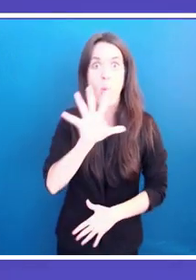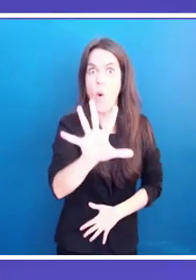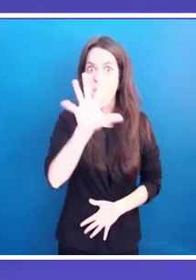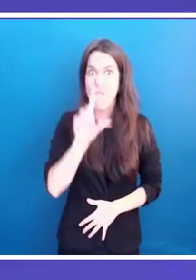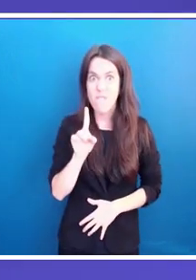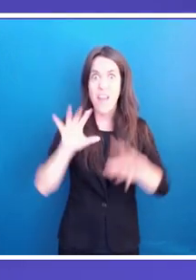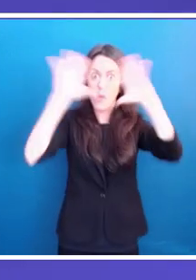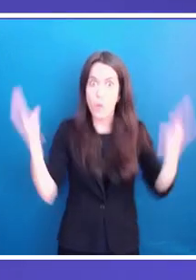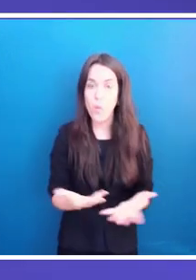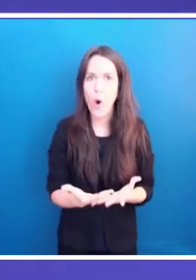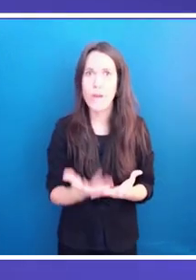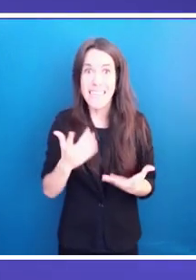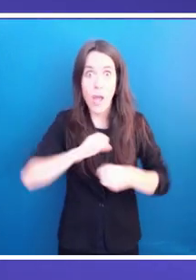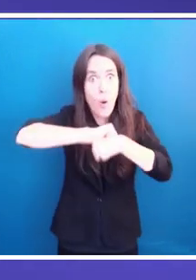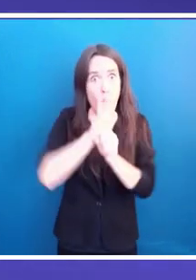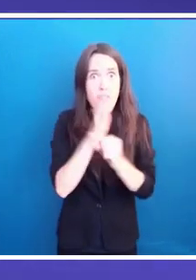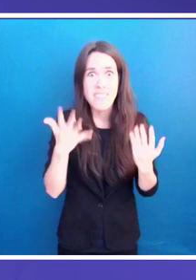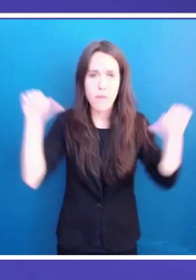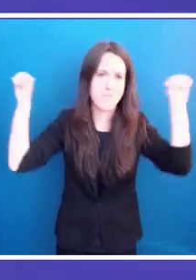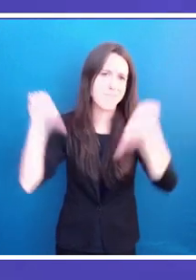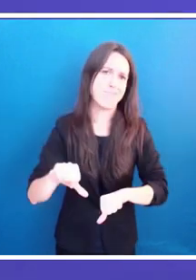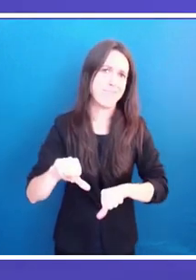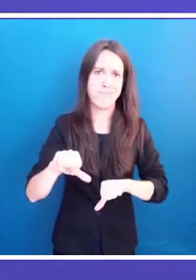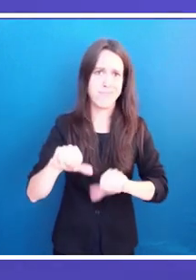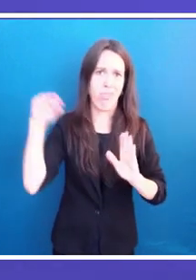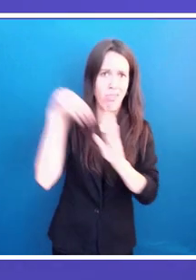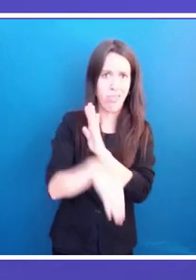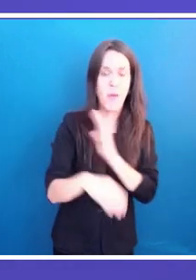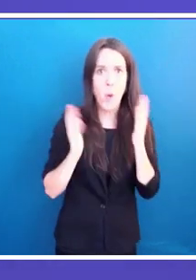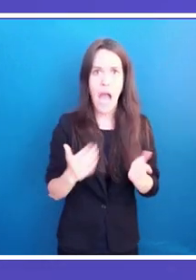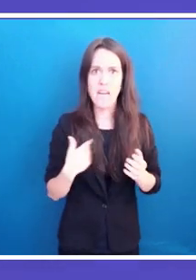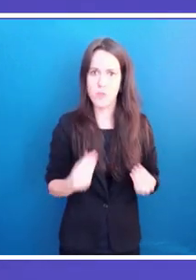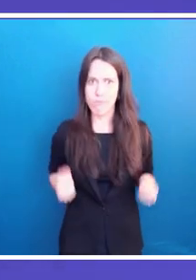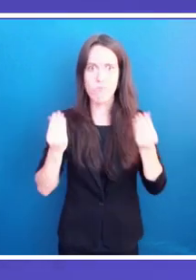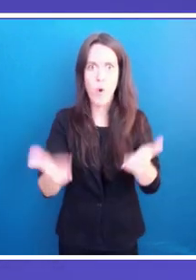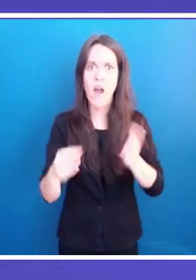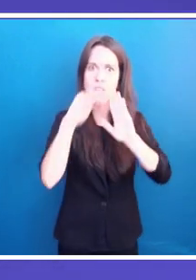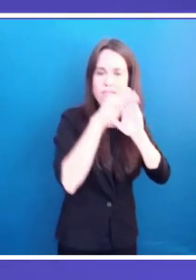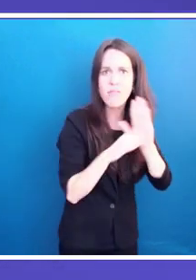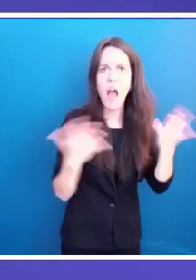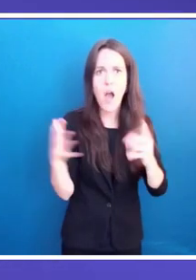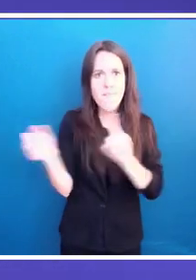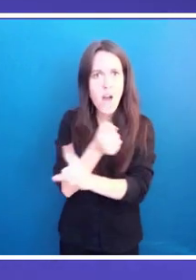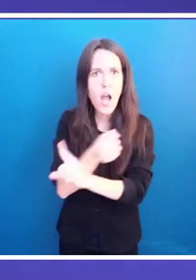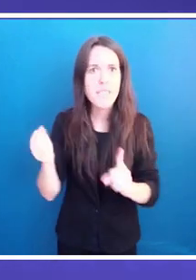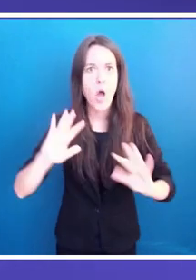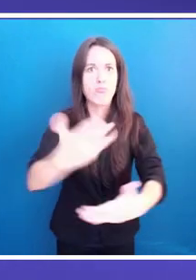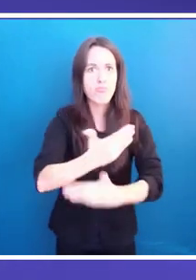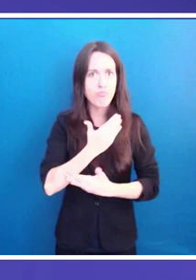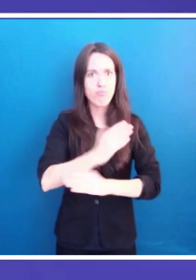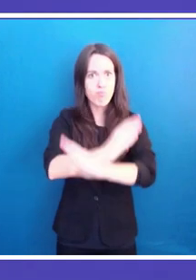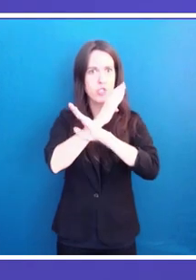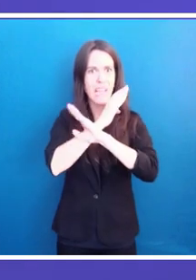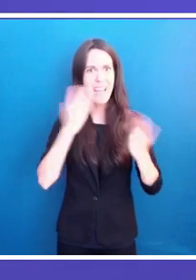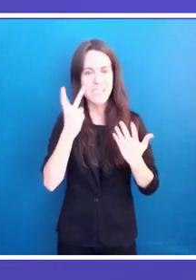It is of the essence to fight gender violence, to protect women around the world and guarantee their access